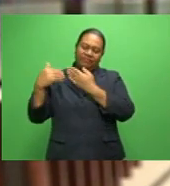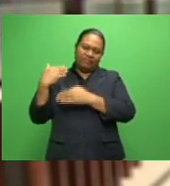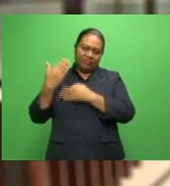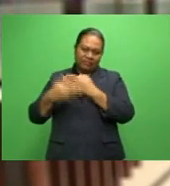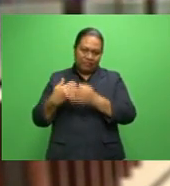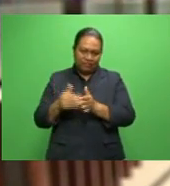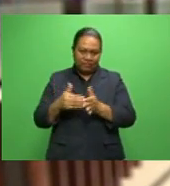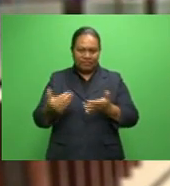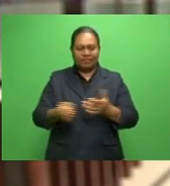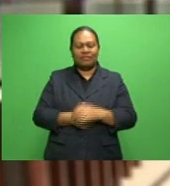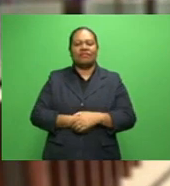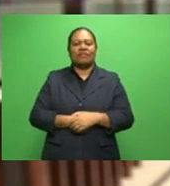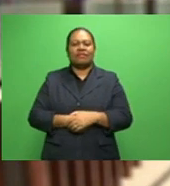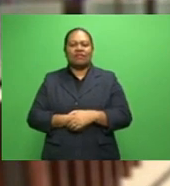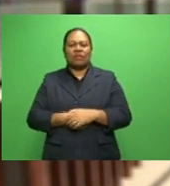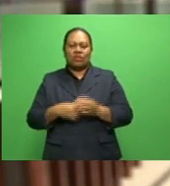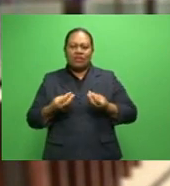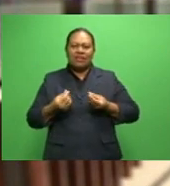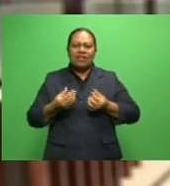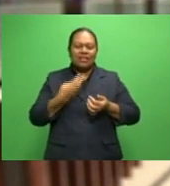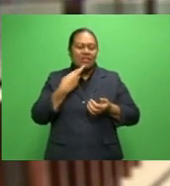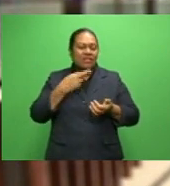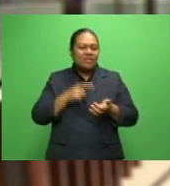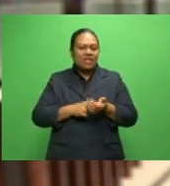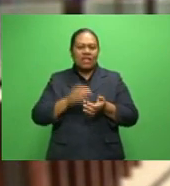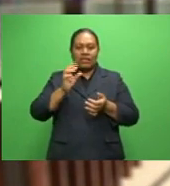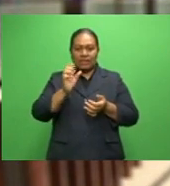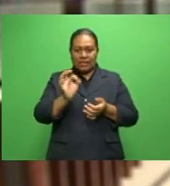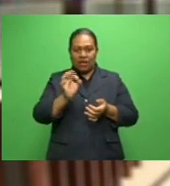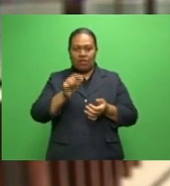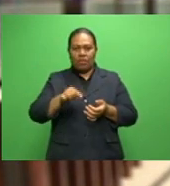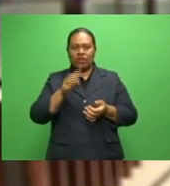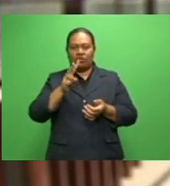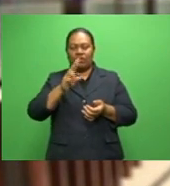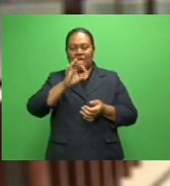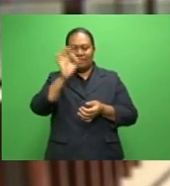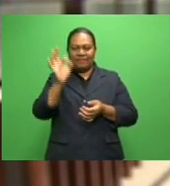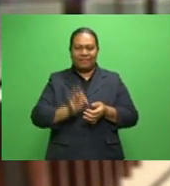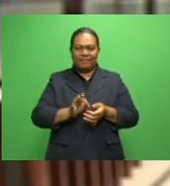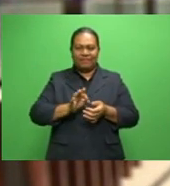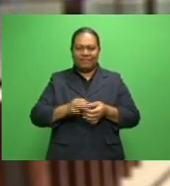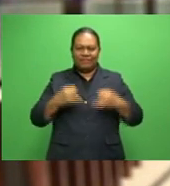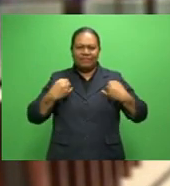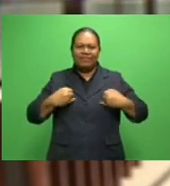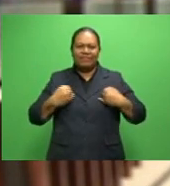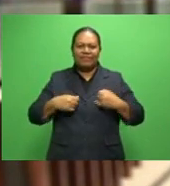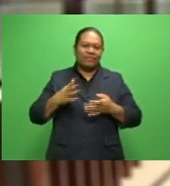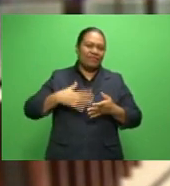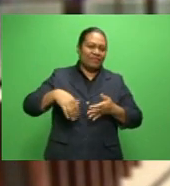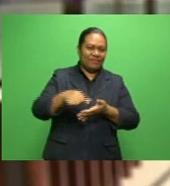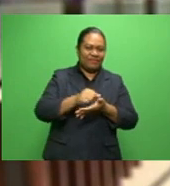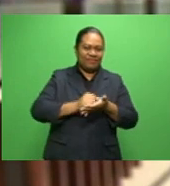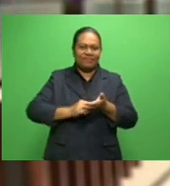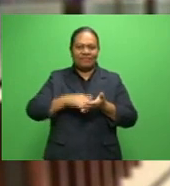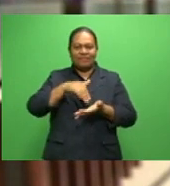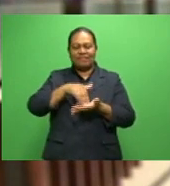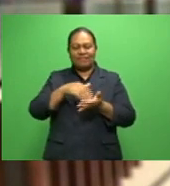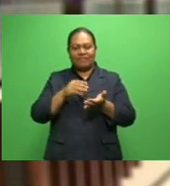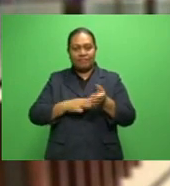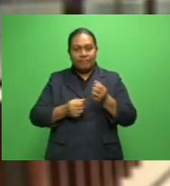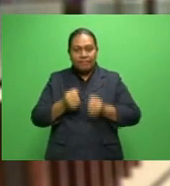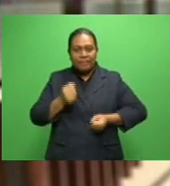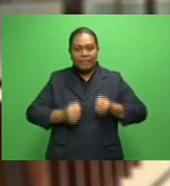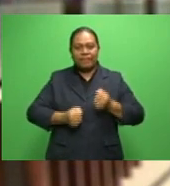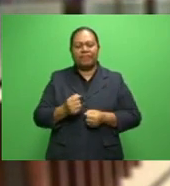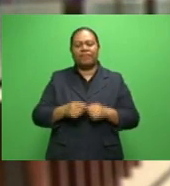Having slashed its cash rate to a record low of 0.25% and implementing a bond-buying program in mid-March, Reserve Bank of